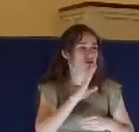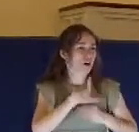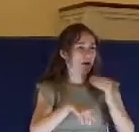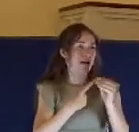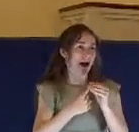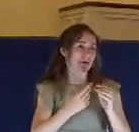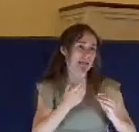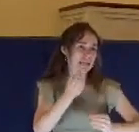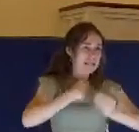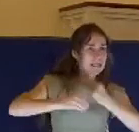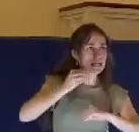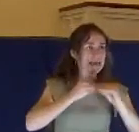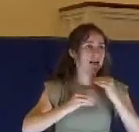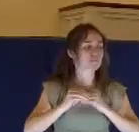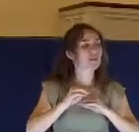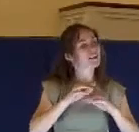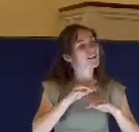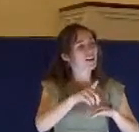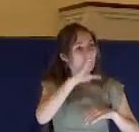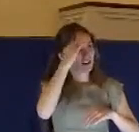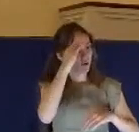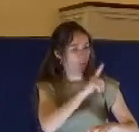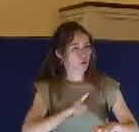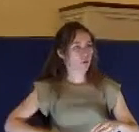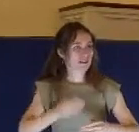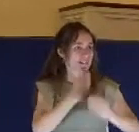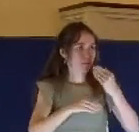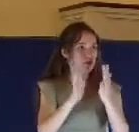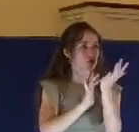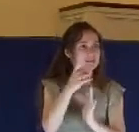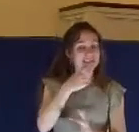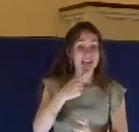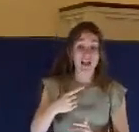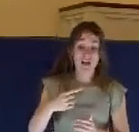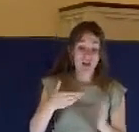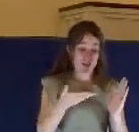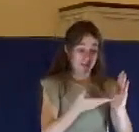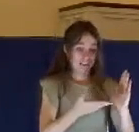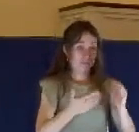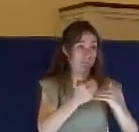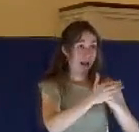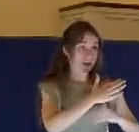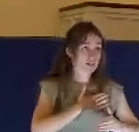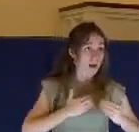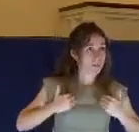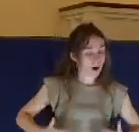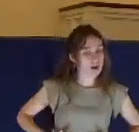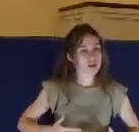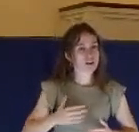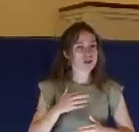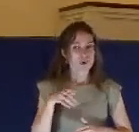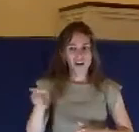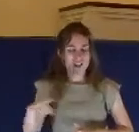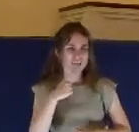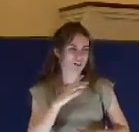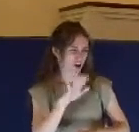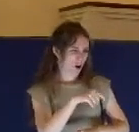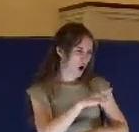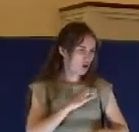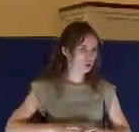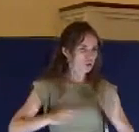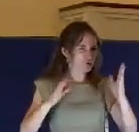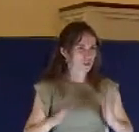misunderstood totally the Lord's Supper. And basically, it was open season on Christians. And Christians were